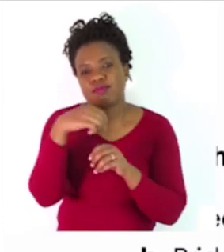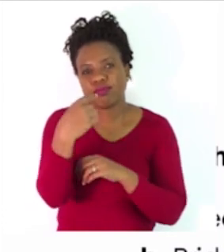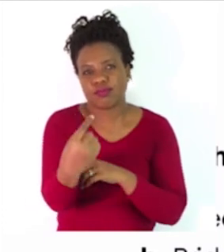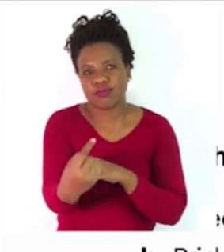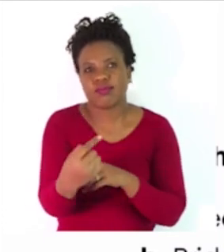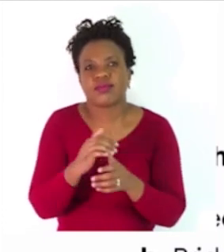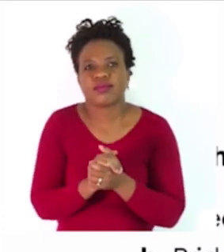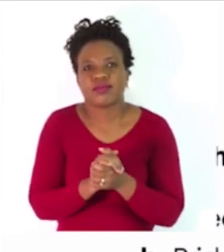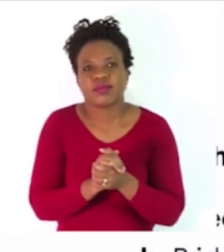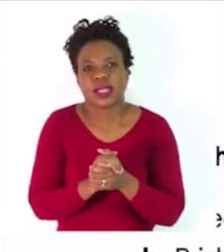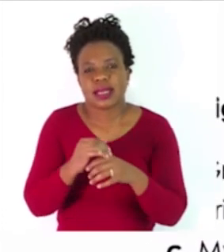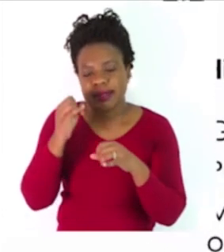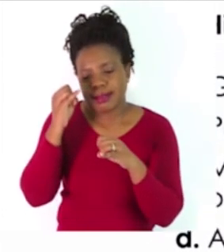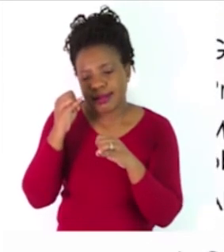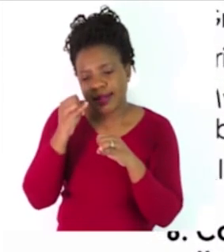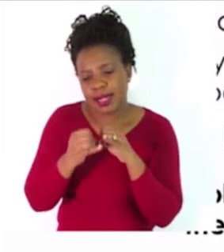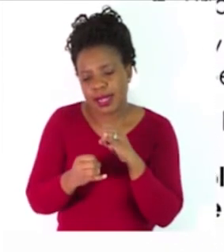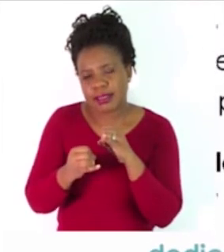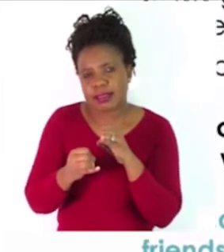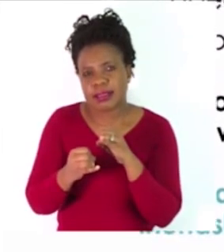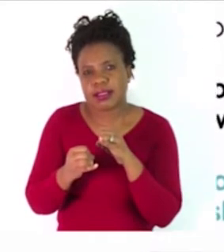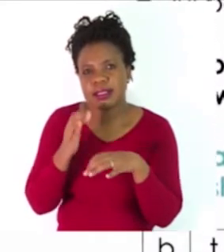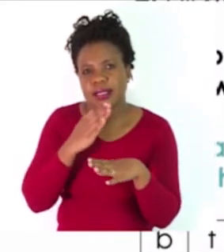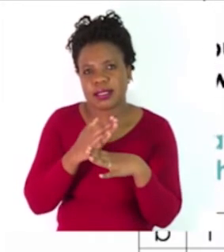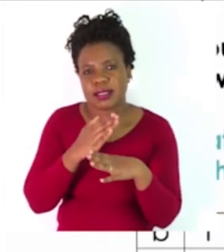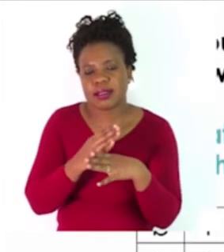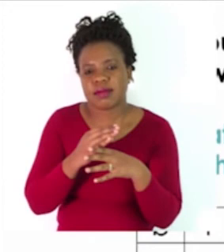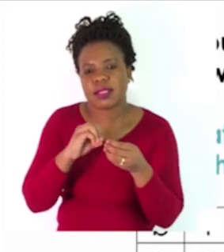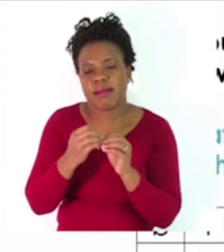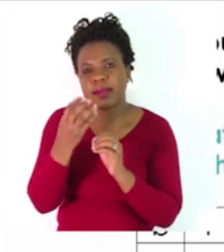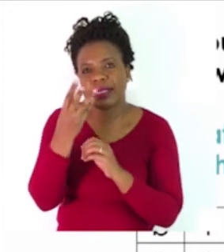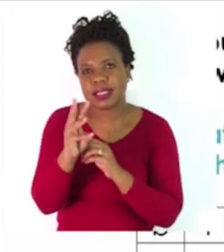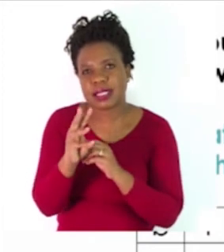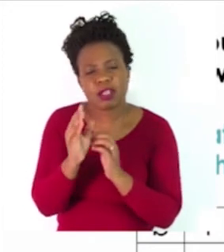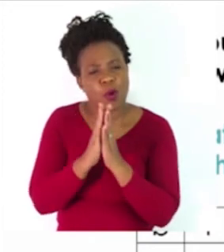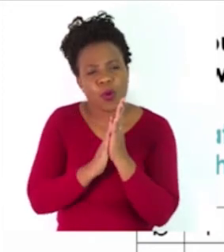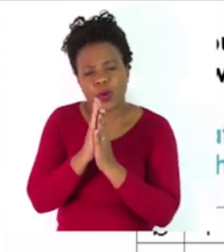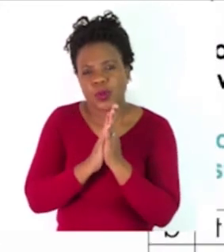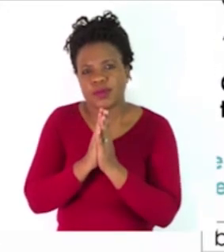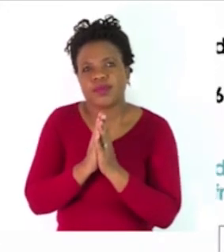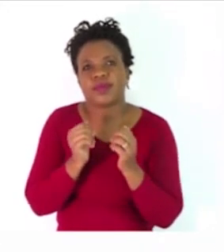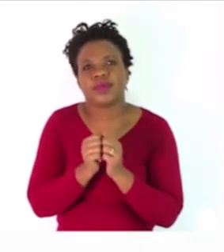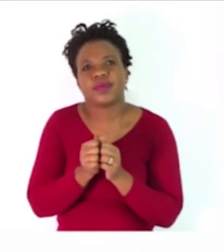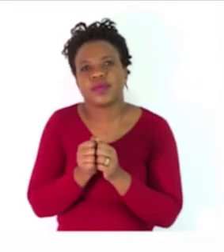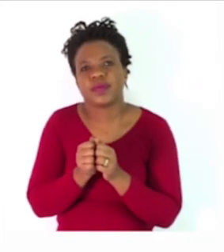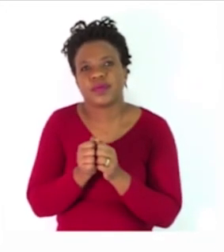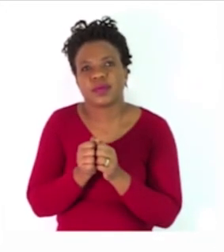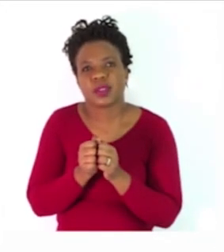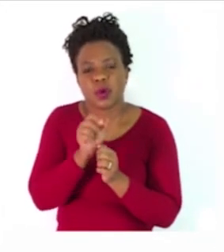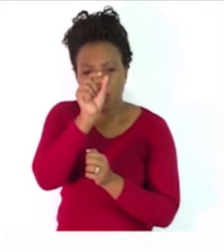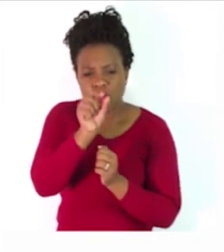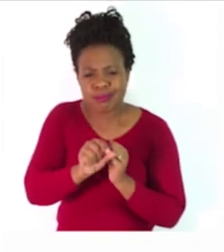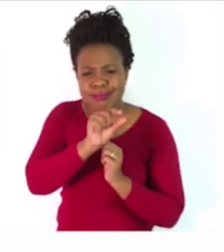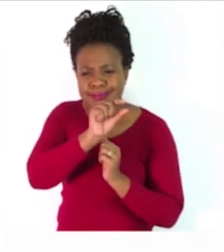The last activity, which could be quite interesting, it says, color in the